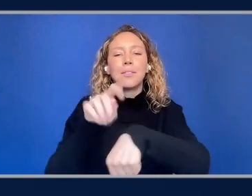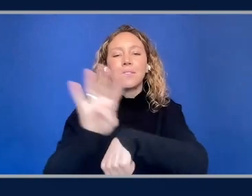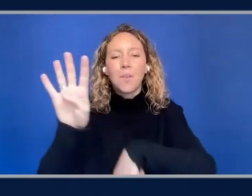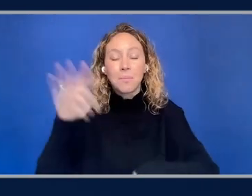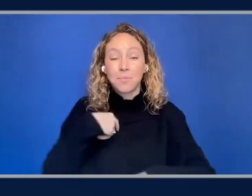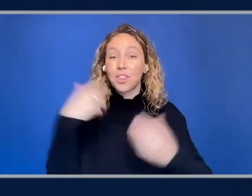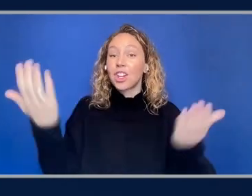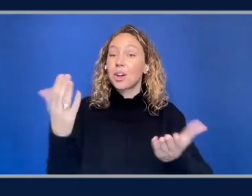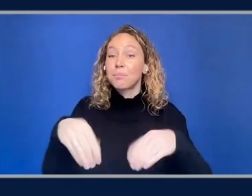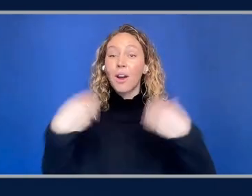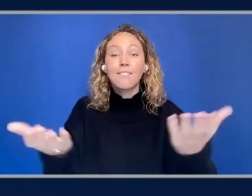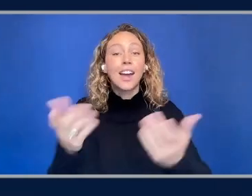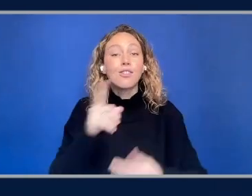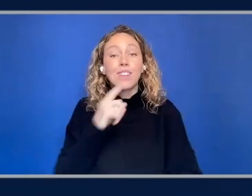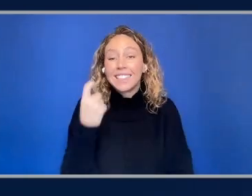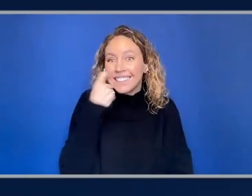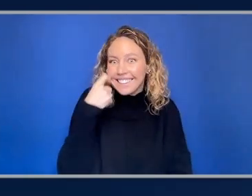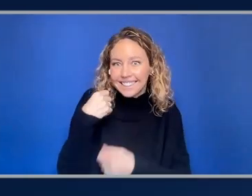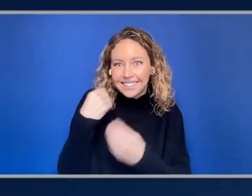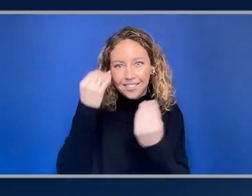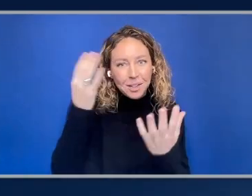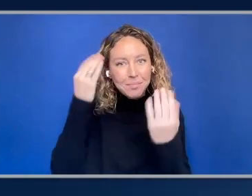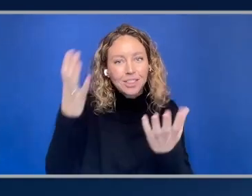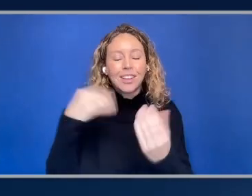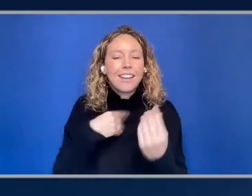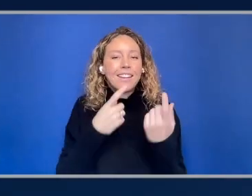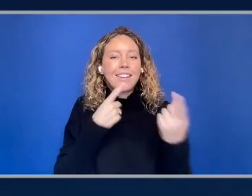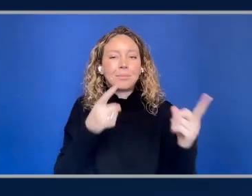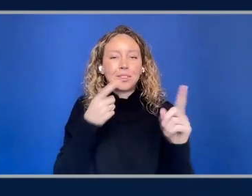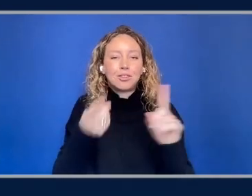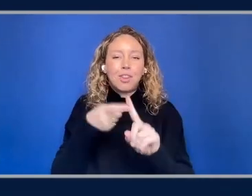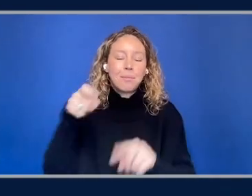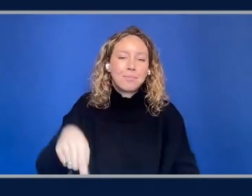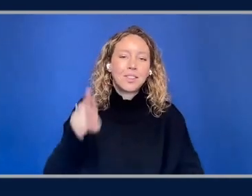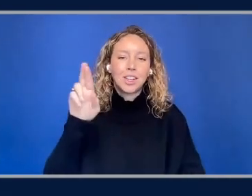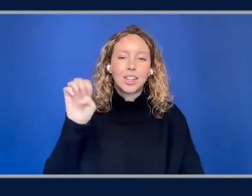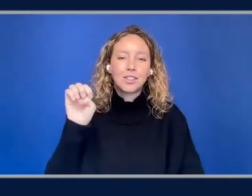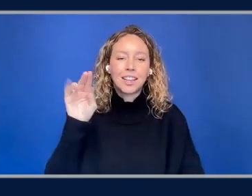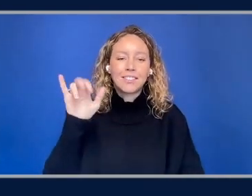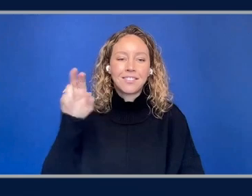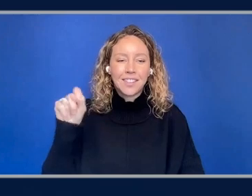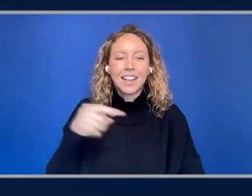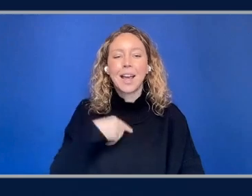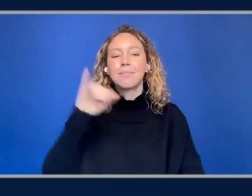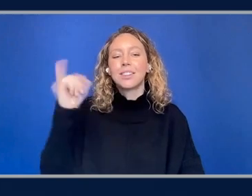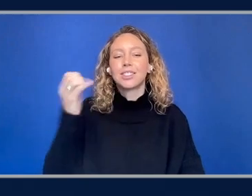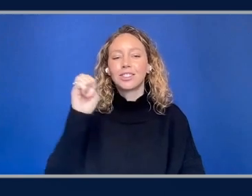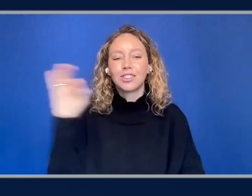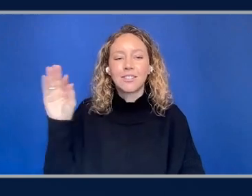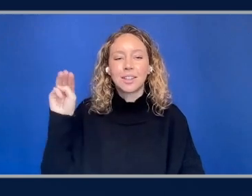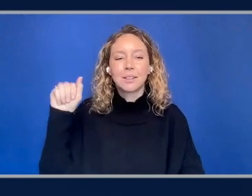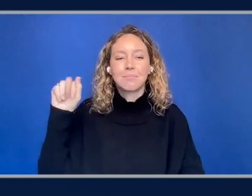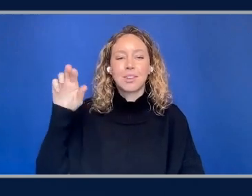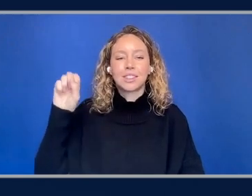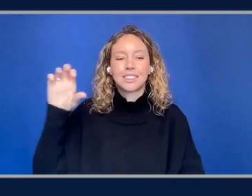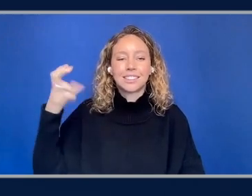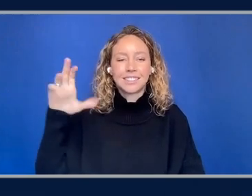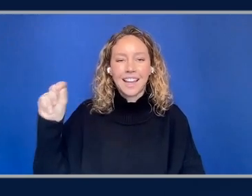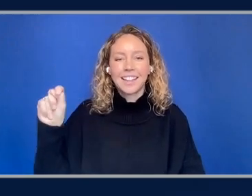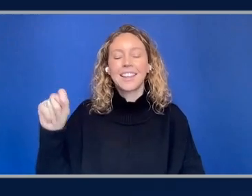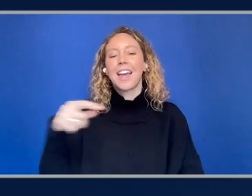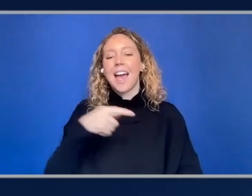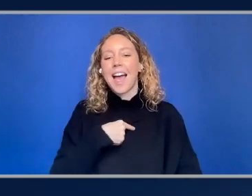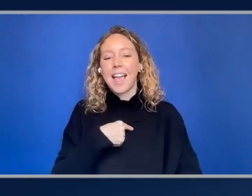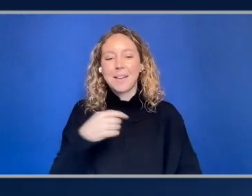the latest and greatest features and announcements from reInvent. My name is Jeff Marishak, one of your hosts. I'm a senior solutions architect on our Department of